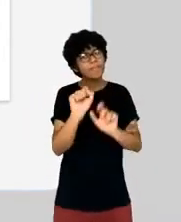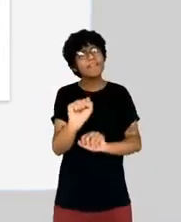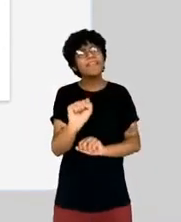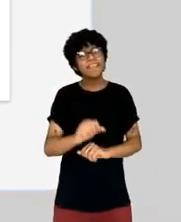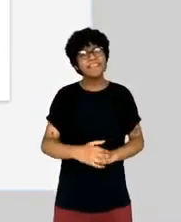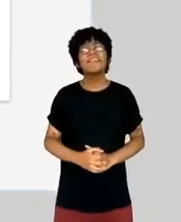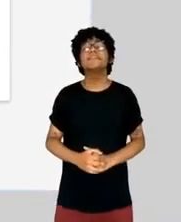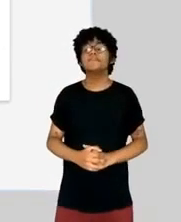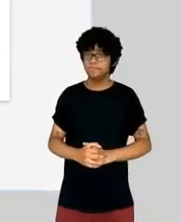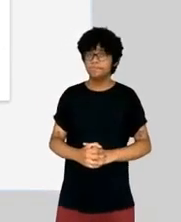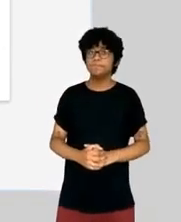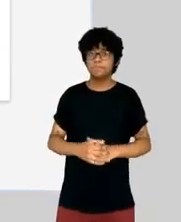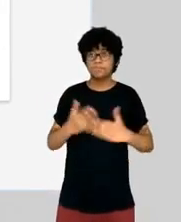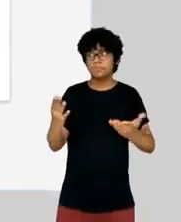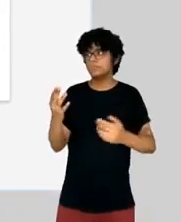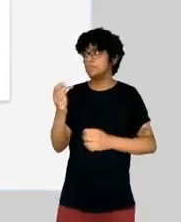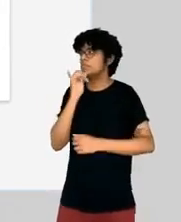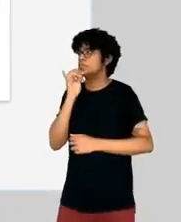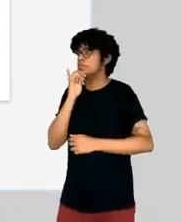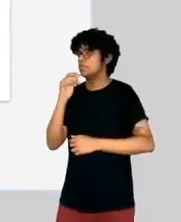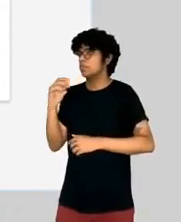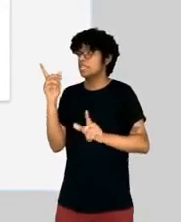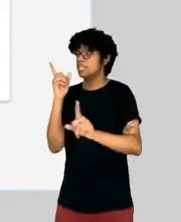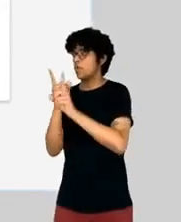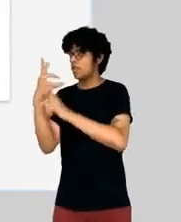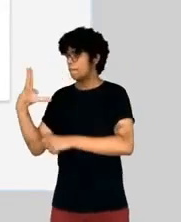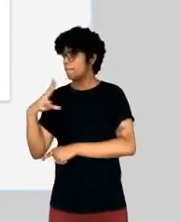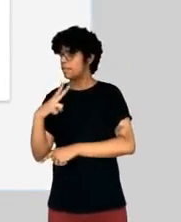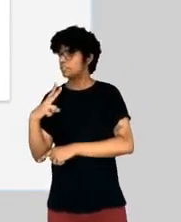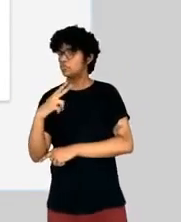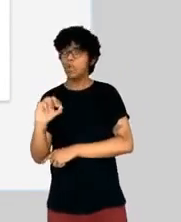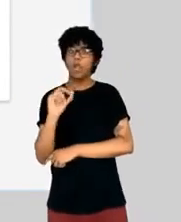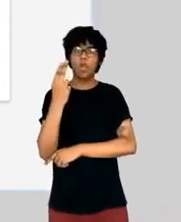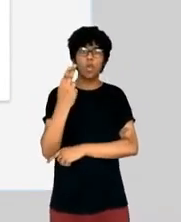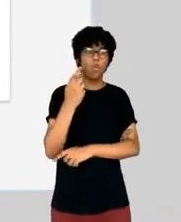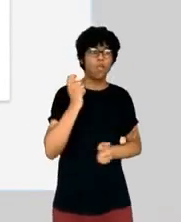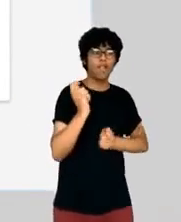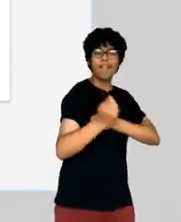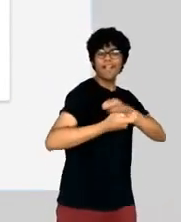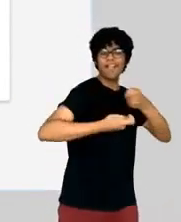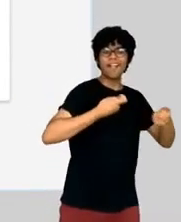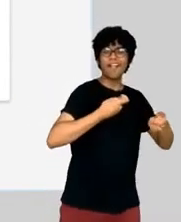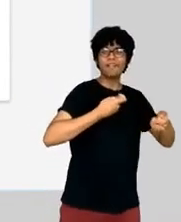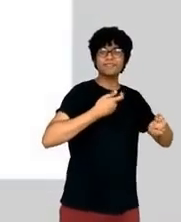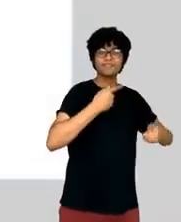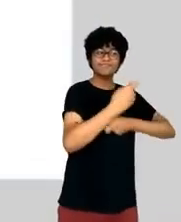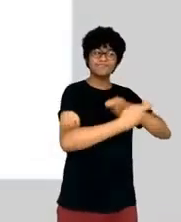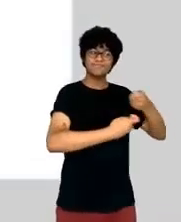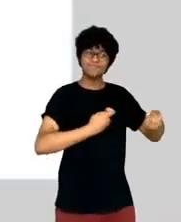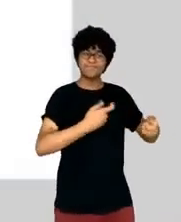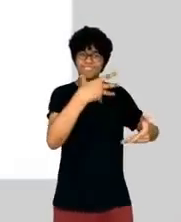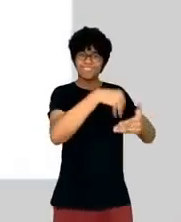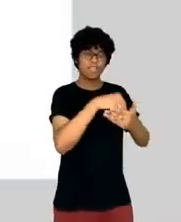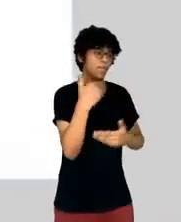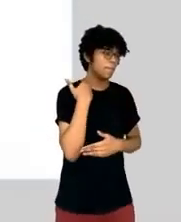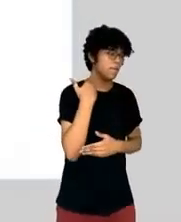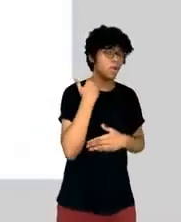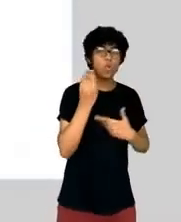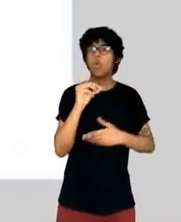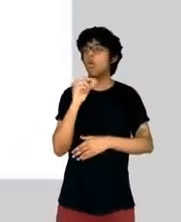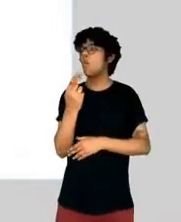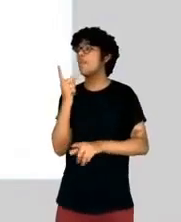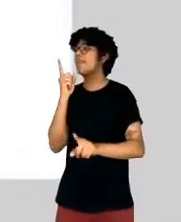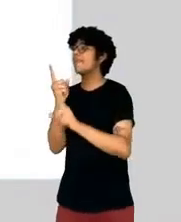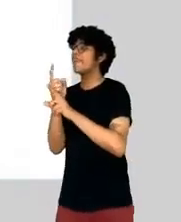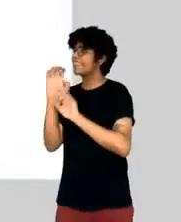people or a financial transaction or, you know, merely being at a common event together or being donors to the same